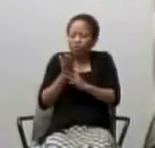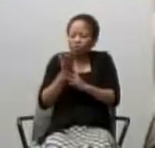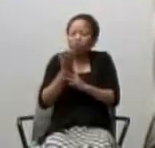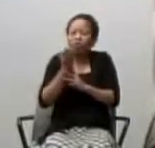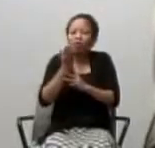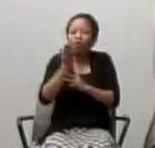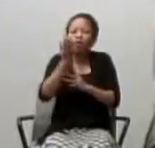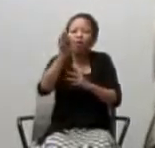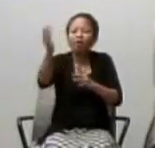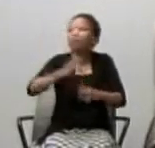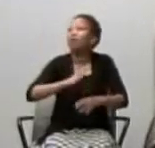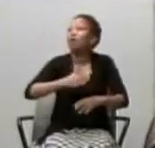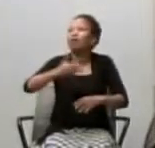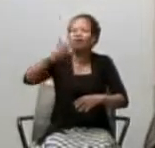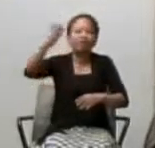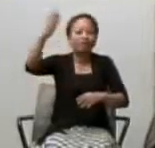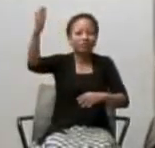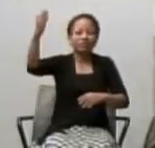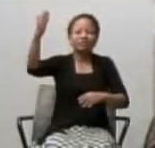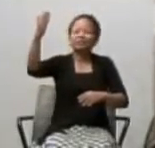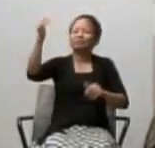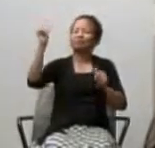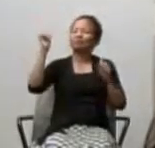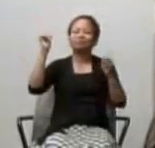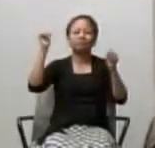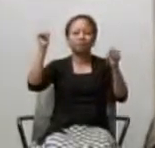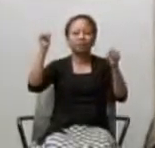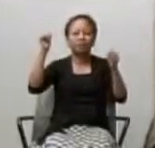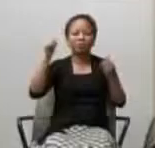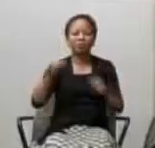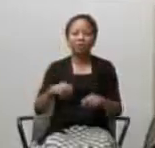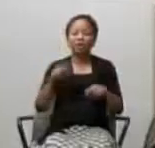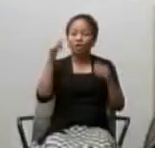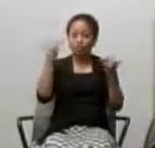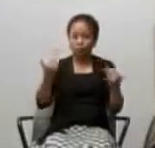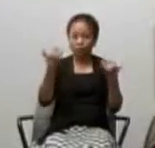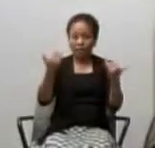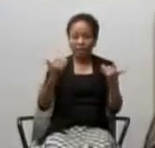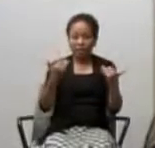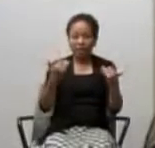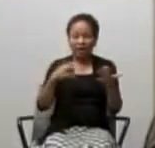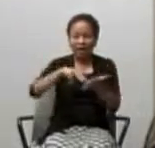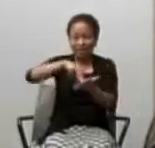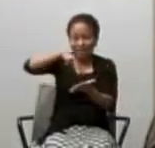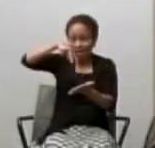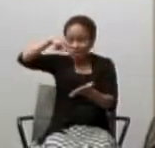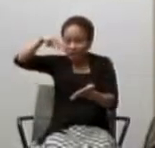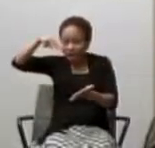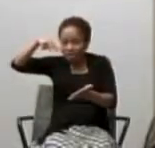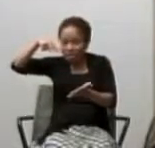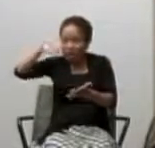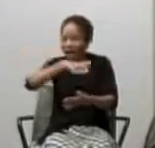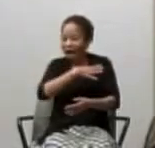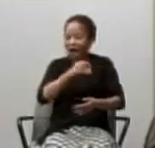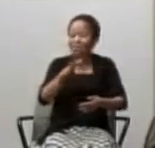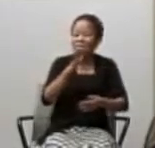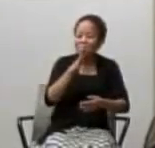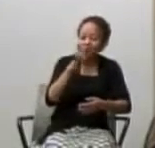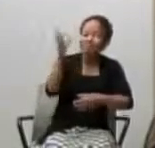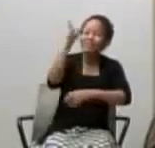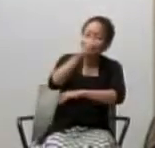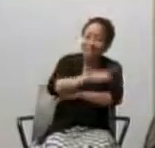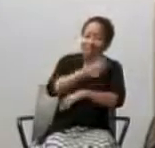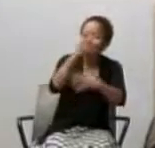celebrate this ascension Sunday, Mother's Day weekend, with the gospels telling us that God